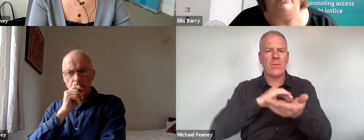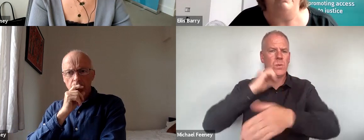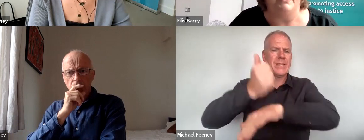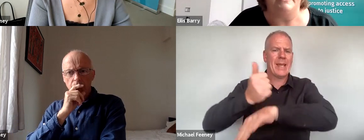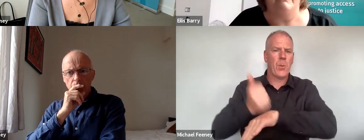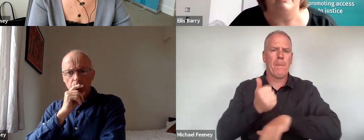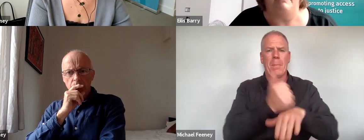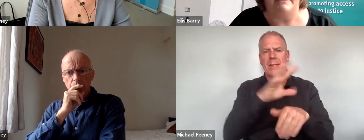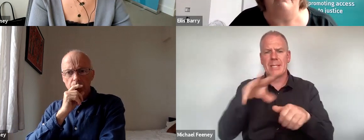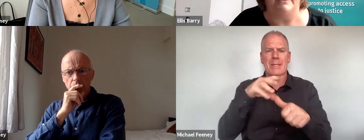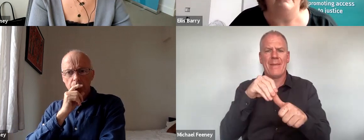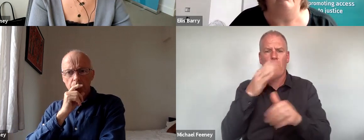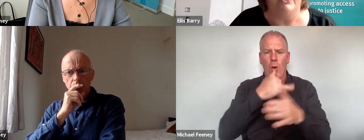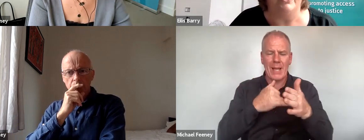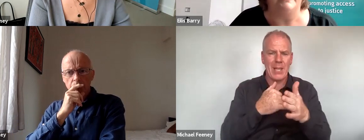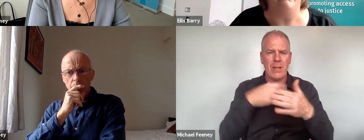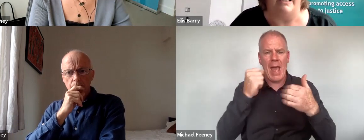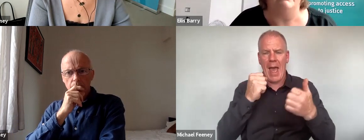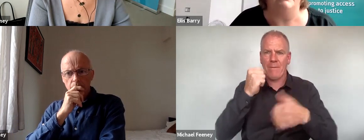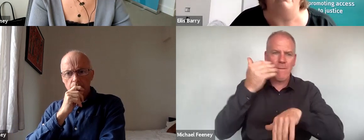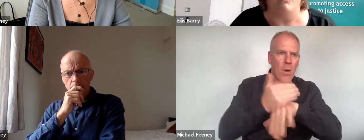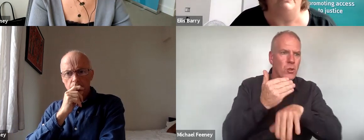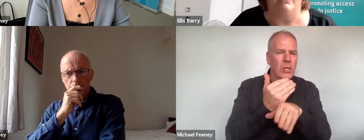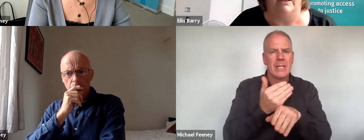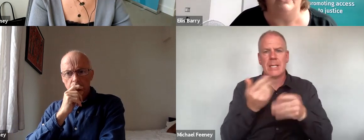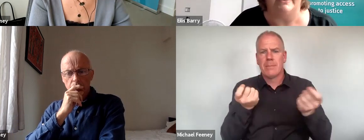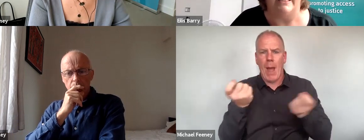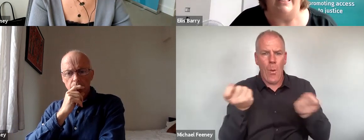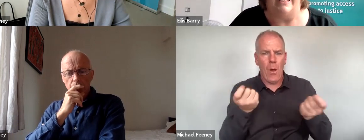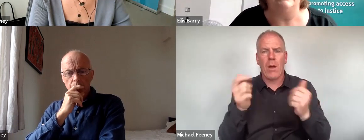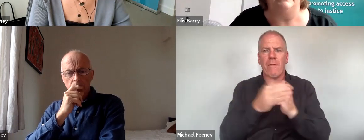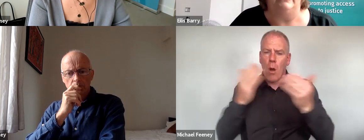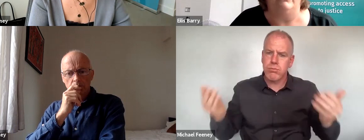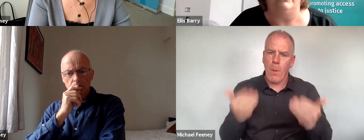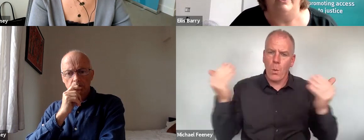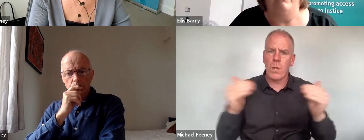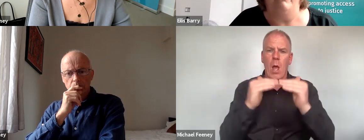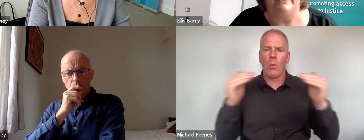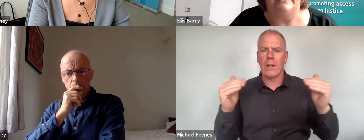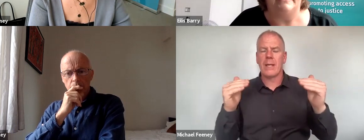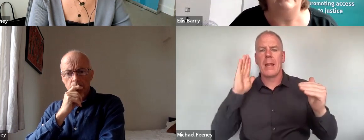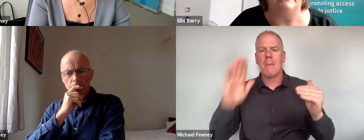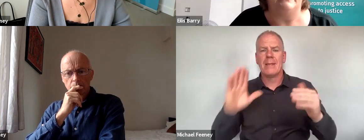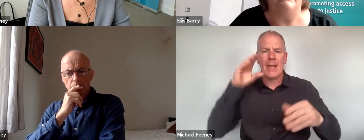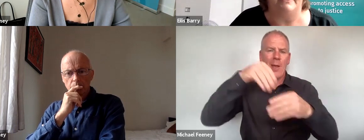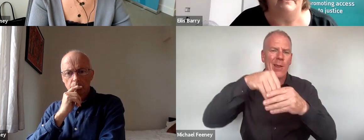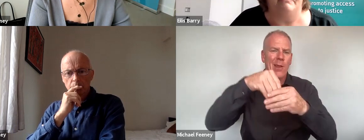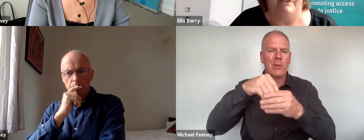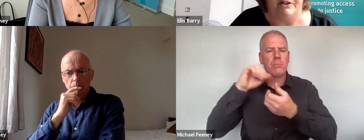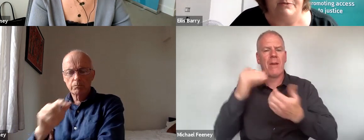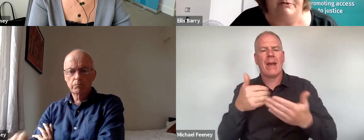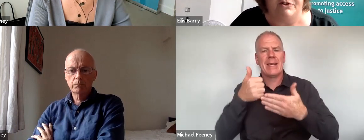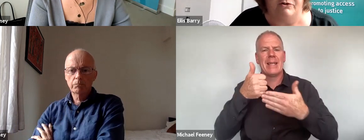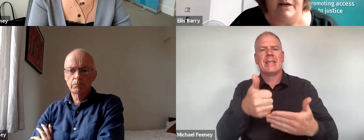which must have specified functions and powers to promote equality and include providing assistance to